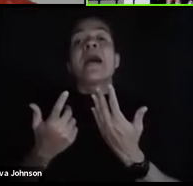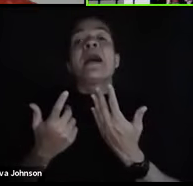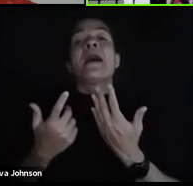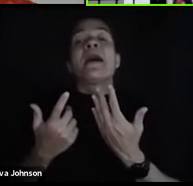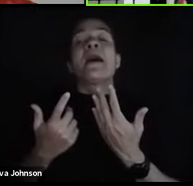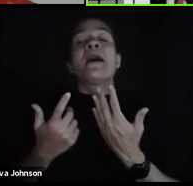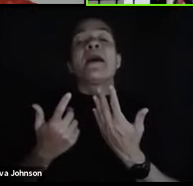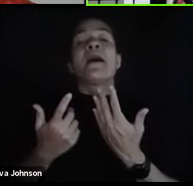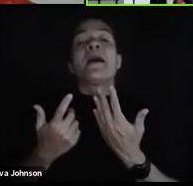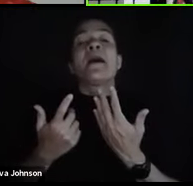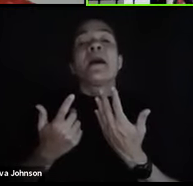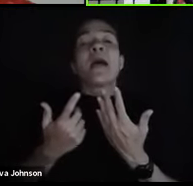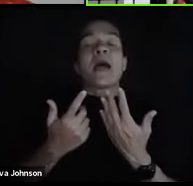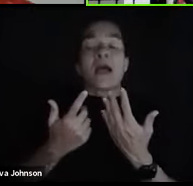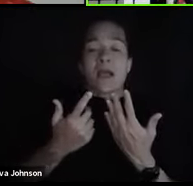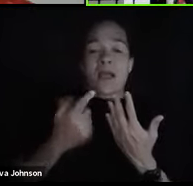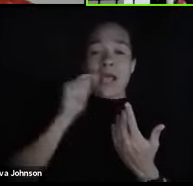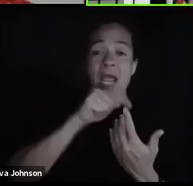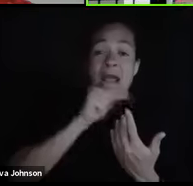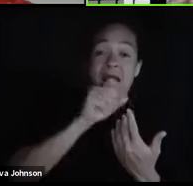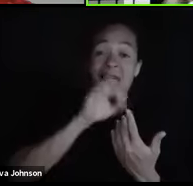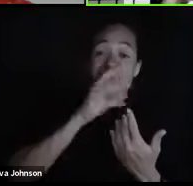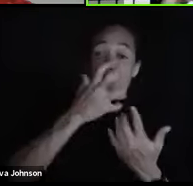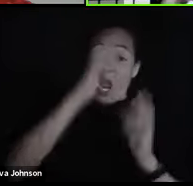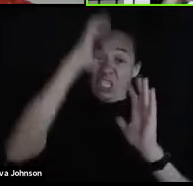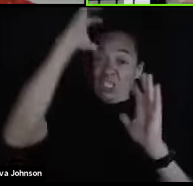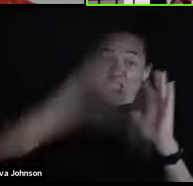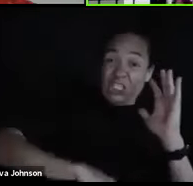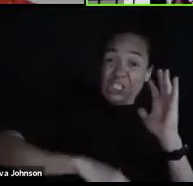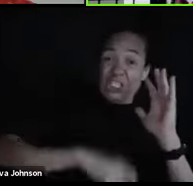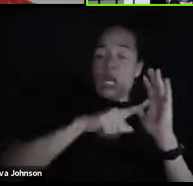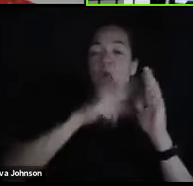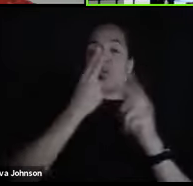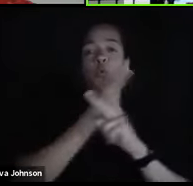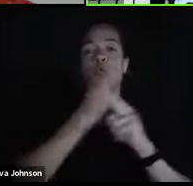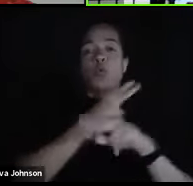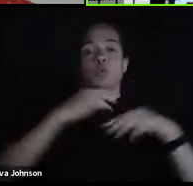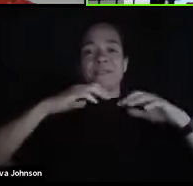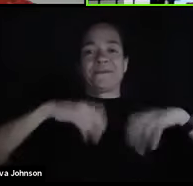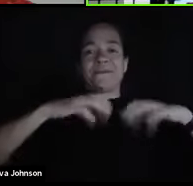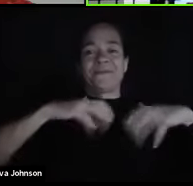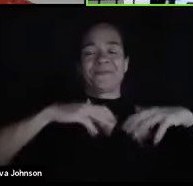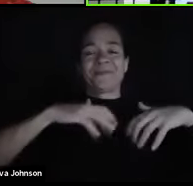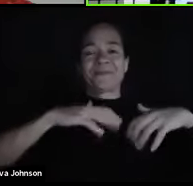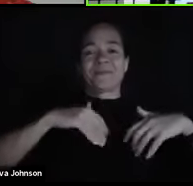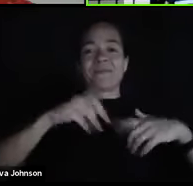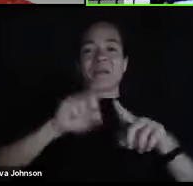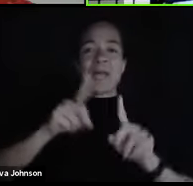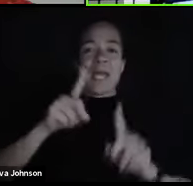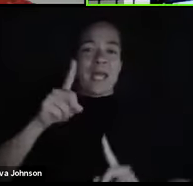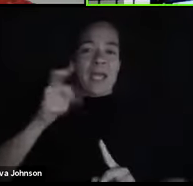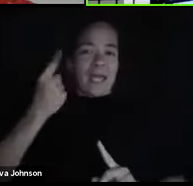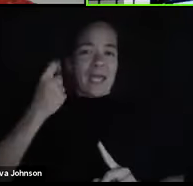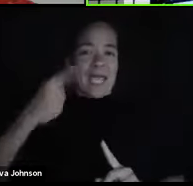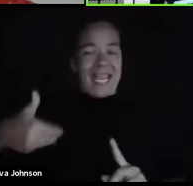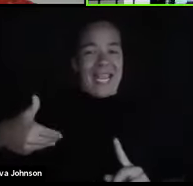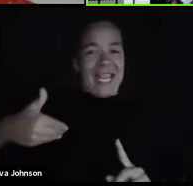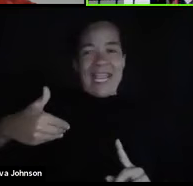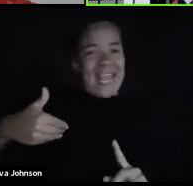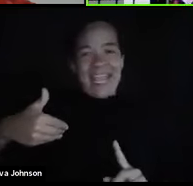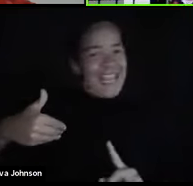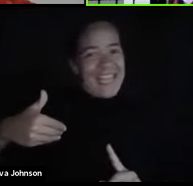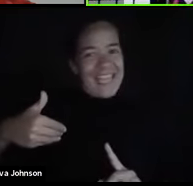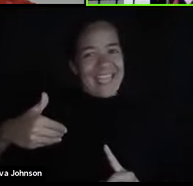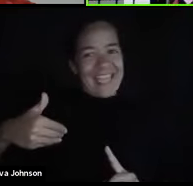Take notes electronically. That's where intuition fails us. The research shows